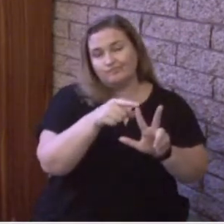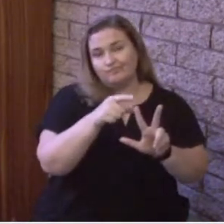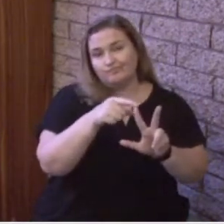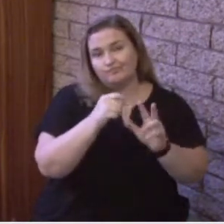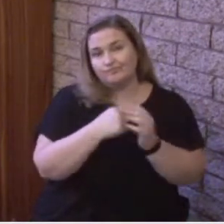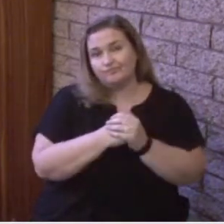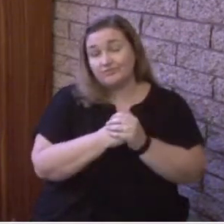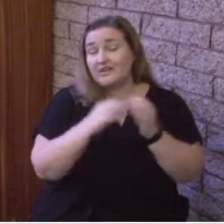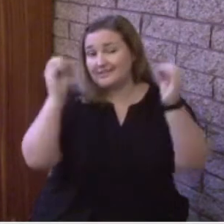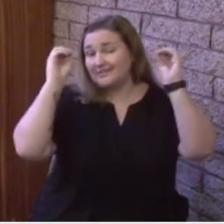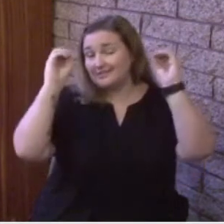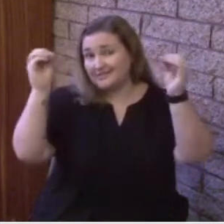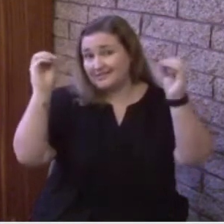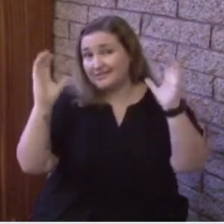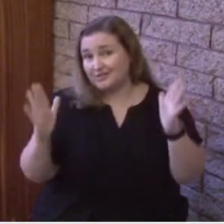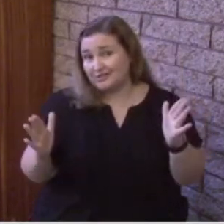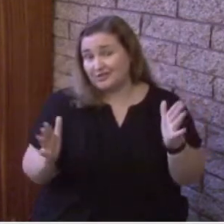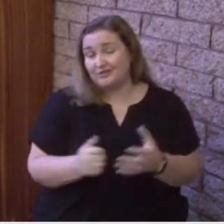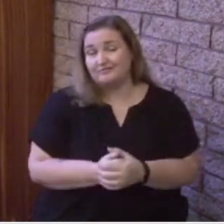a teacher.